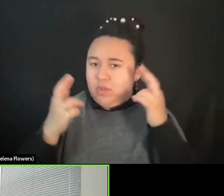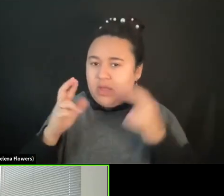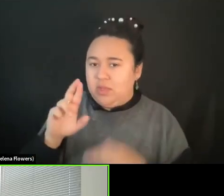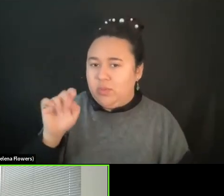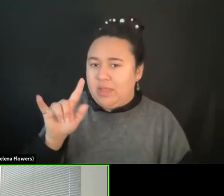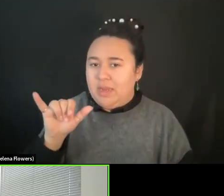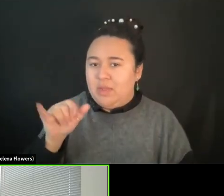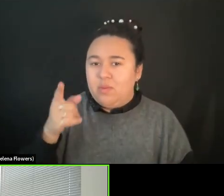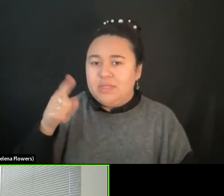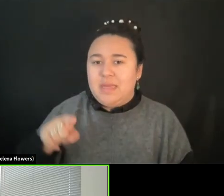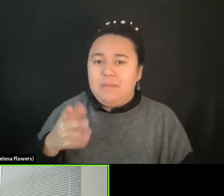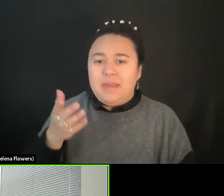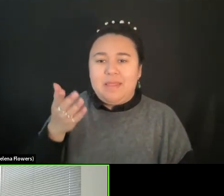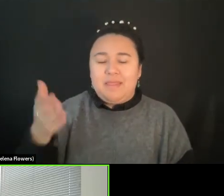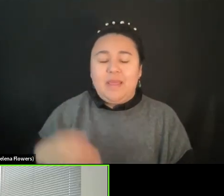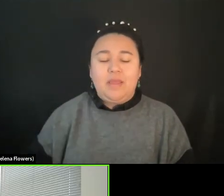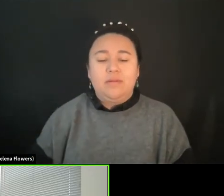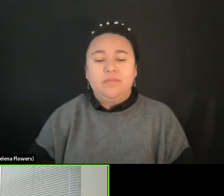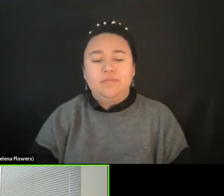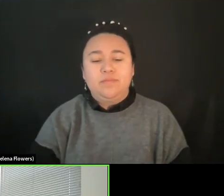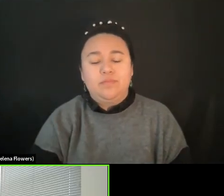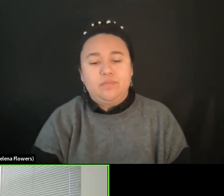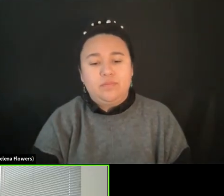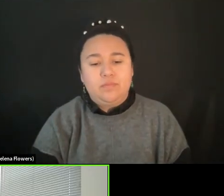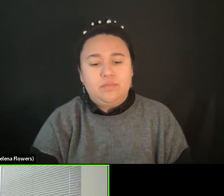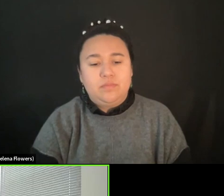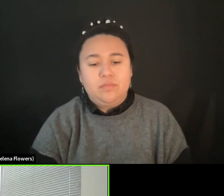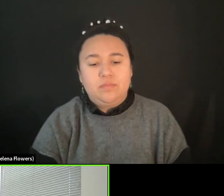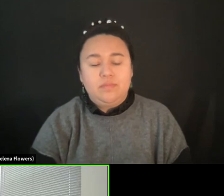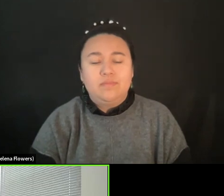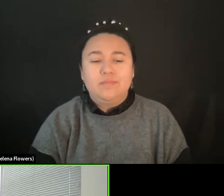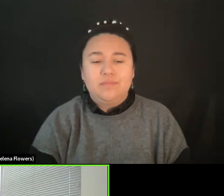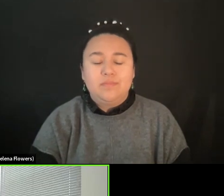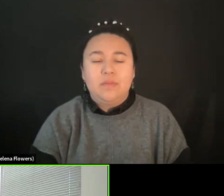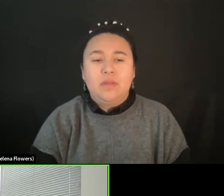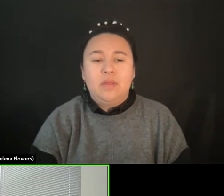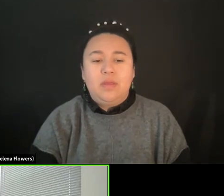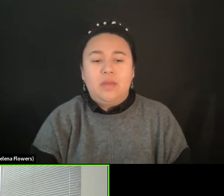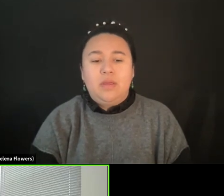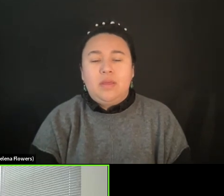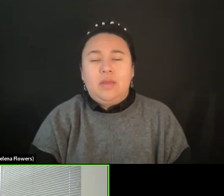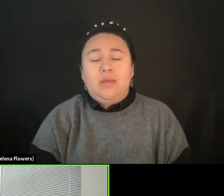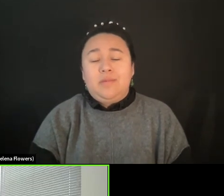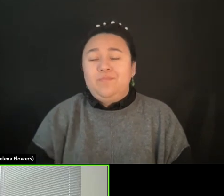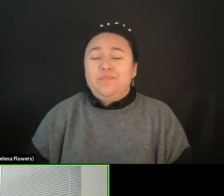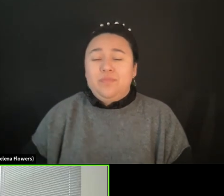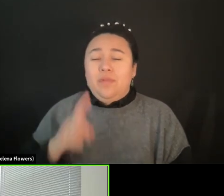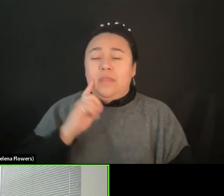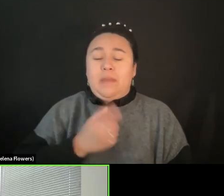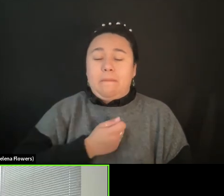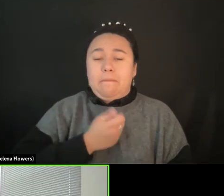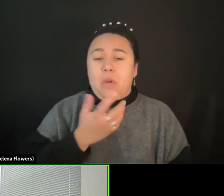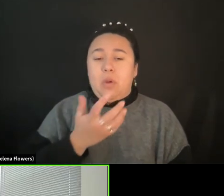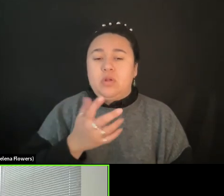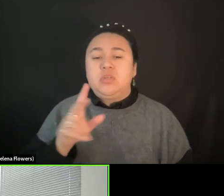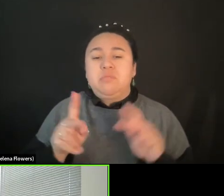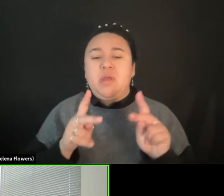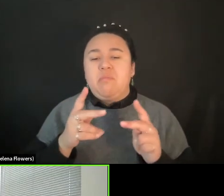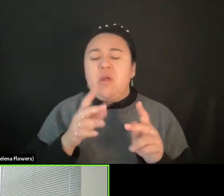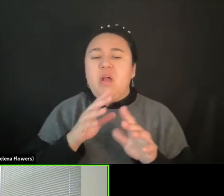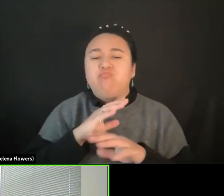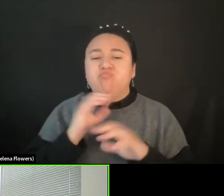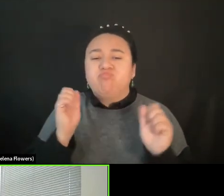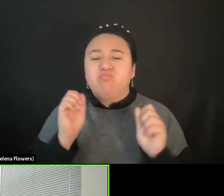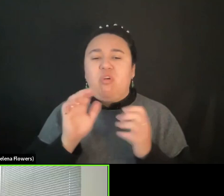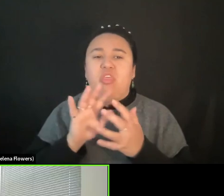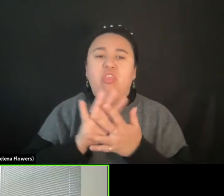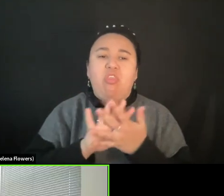happening again in poetry as well. People are done with metaphors. Everything is out there